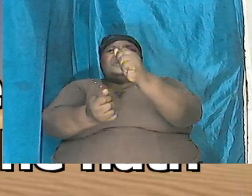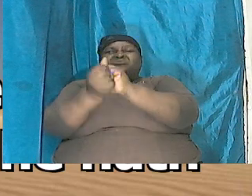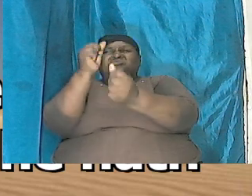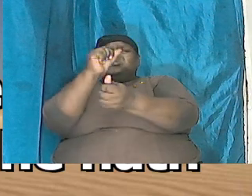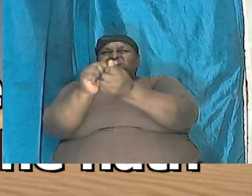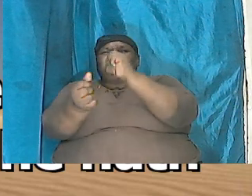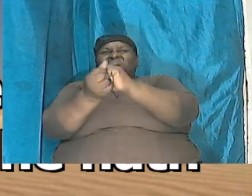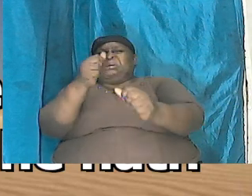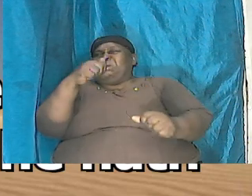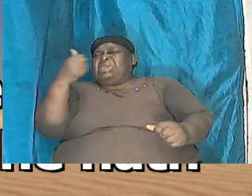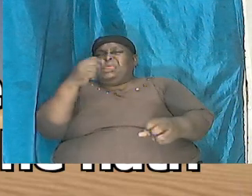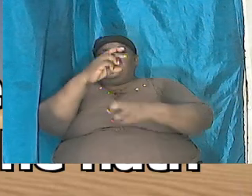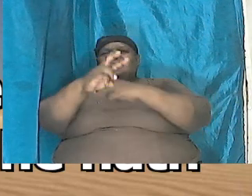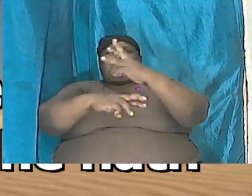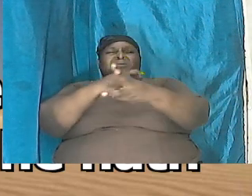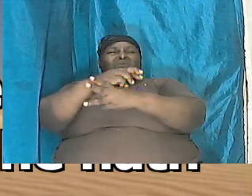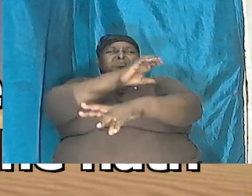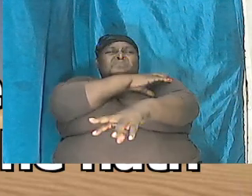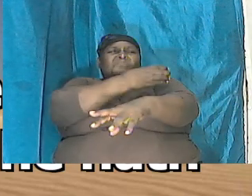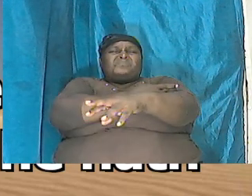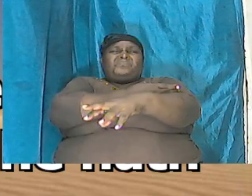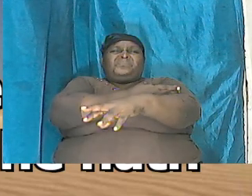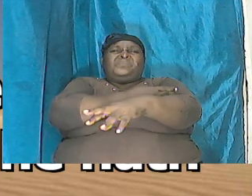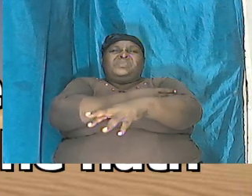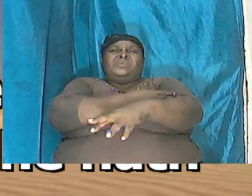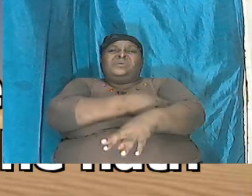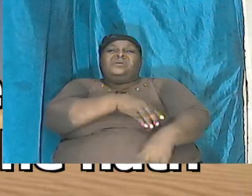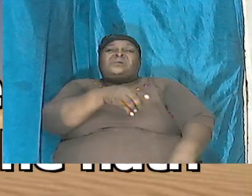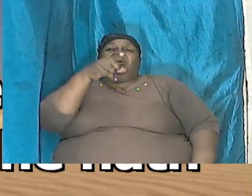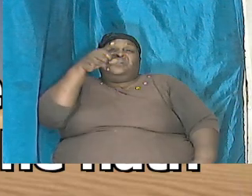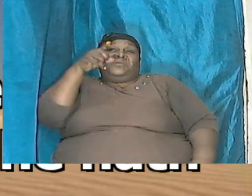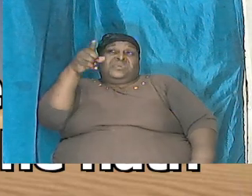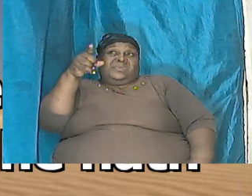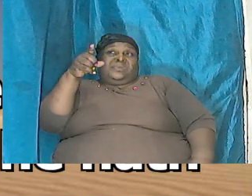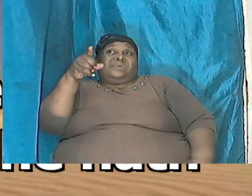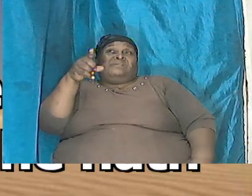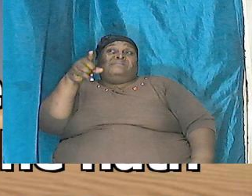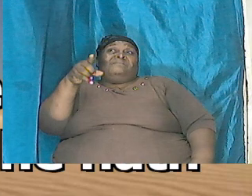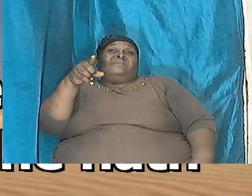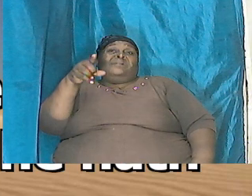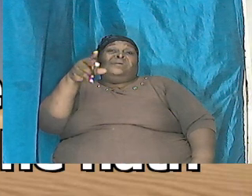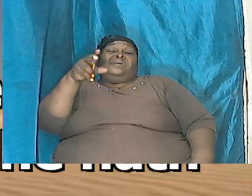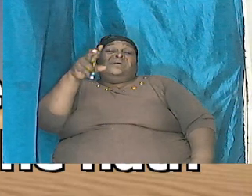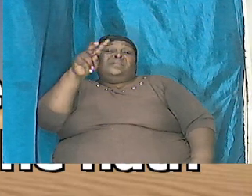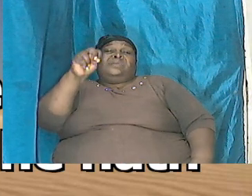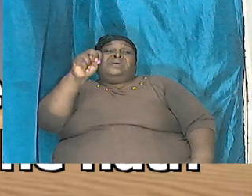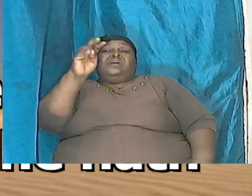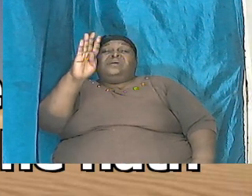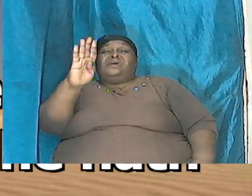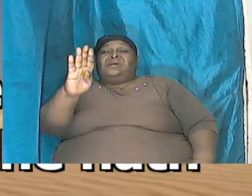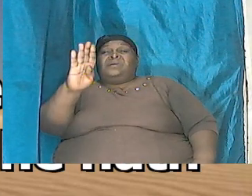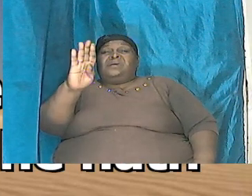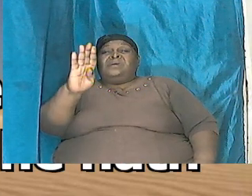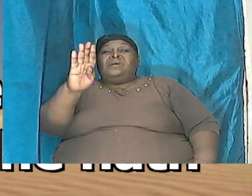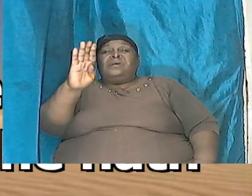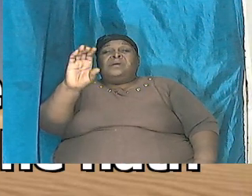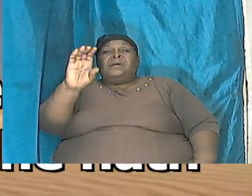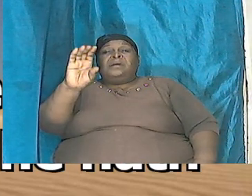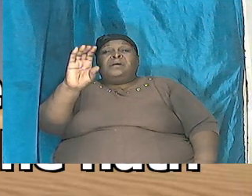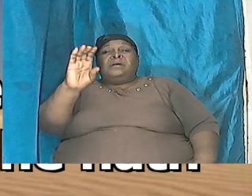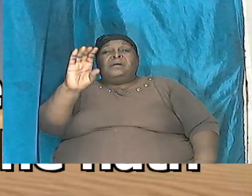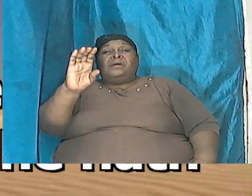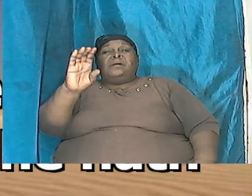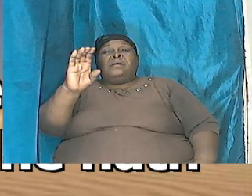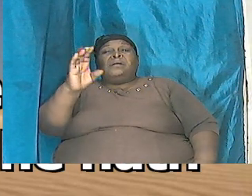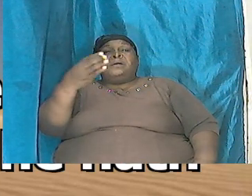and he Nebuchadnezzar Babylon is being compared to the